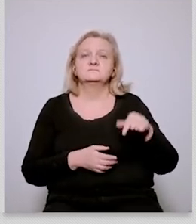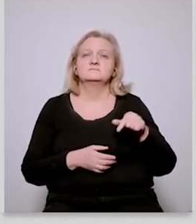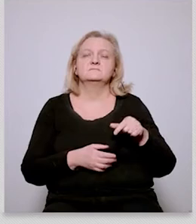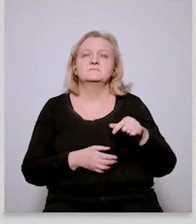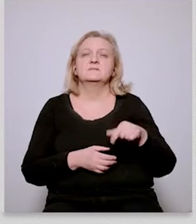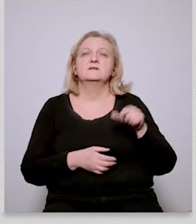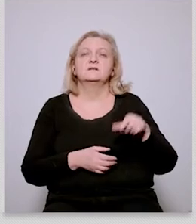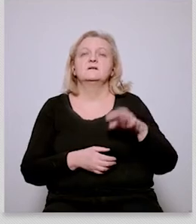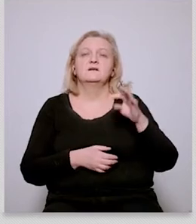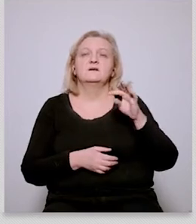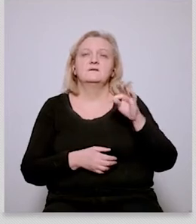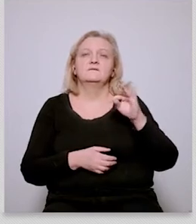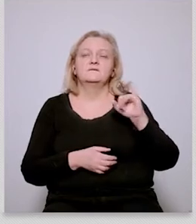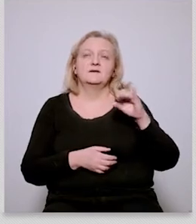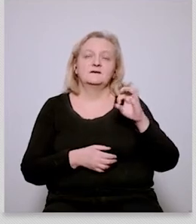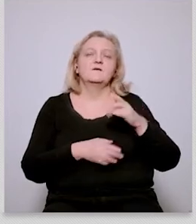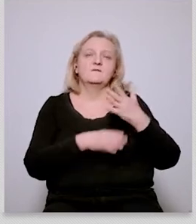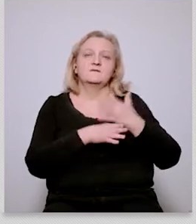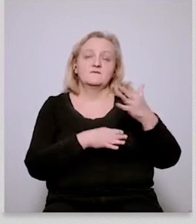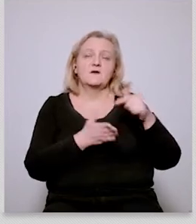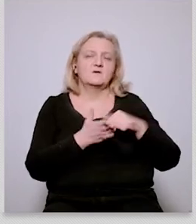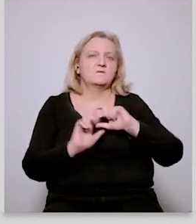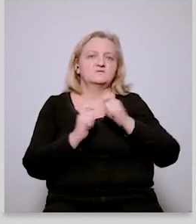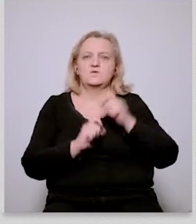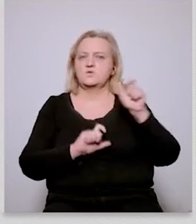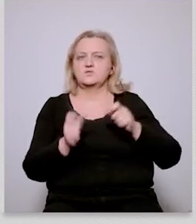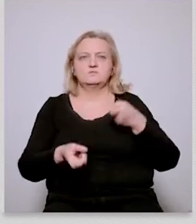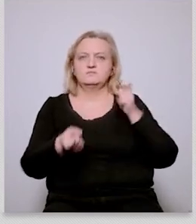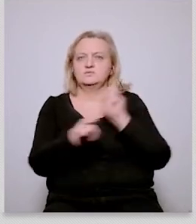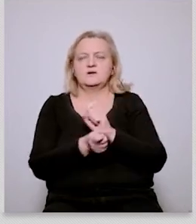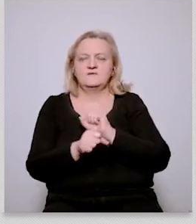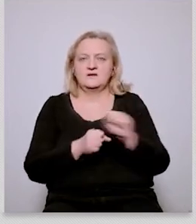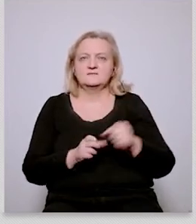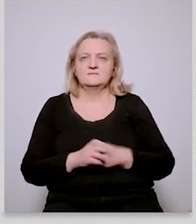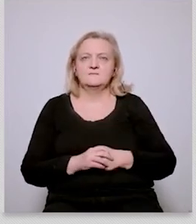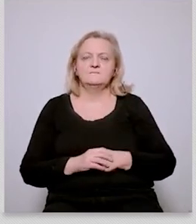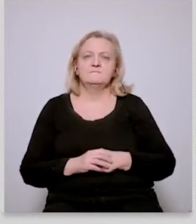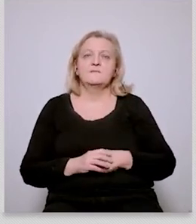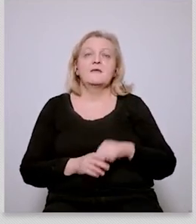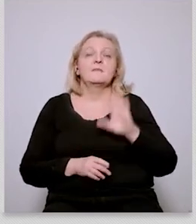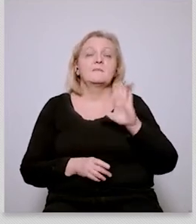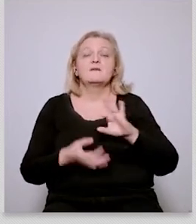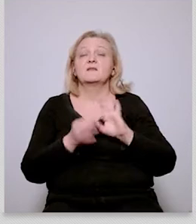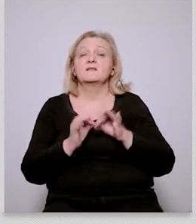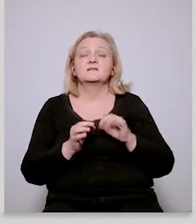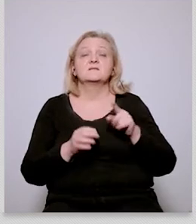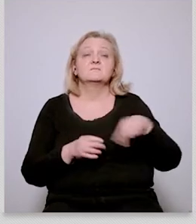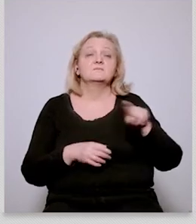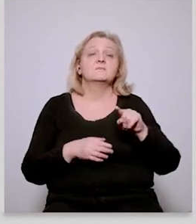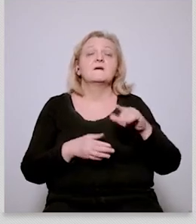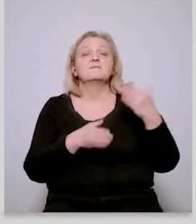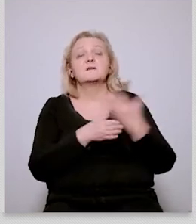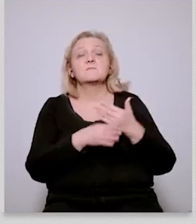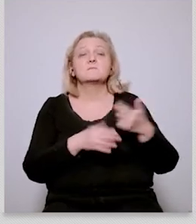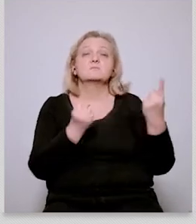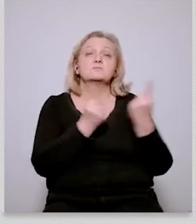that even in debates with economic actors in czechia so the industry representatives i mean on one hand and really with